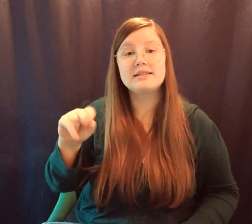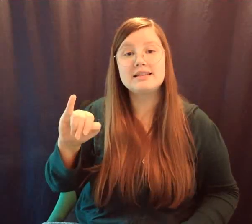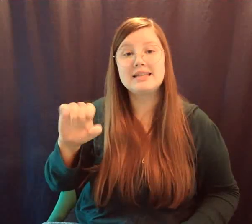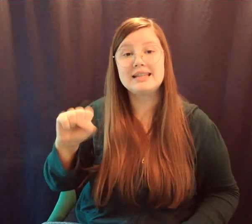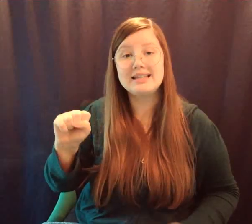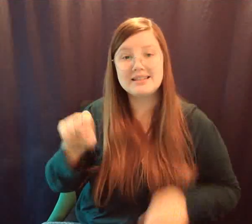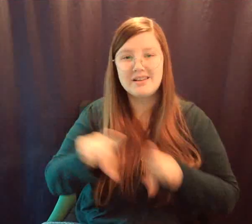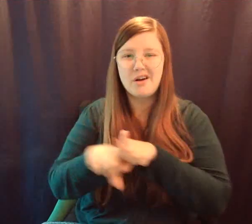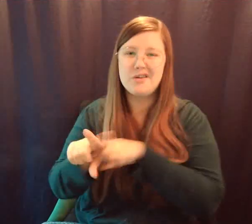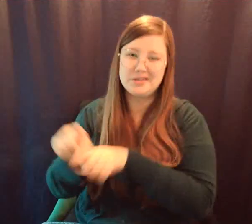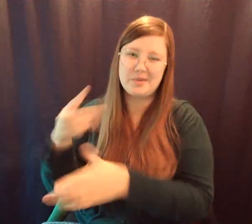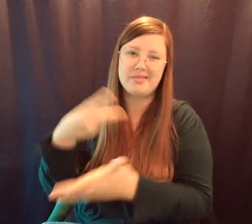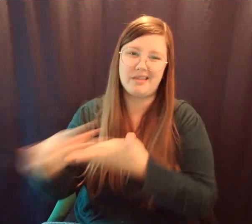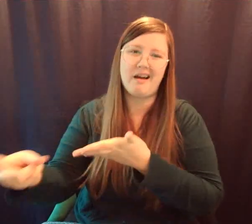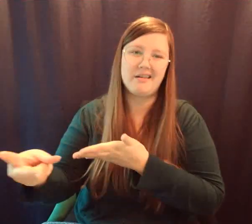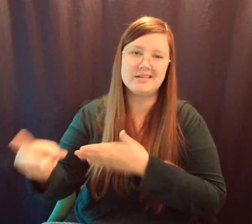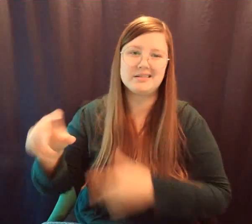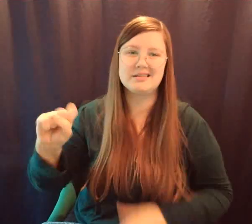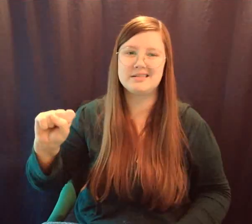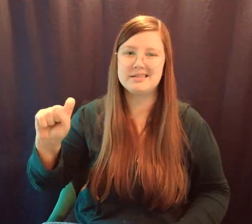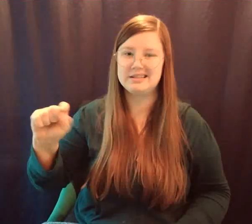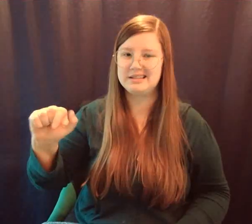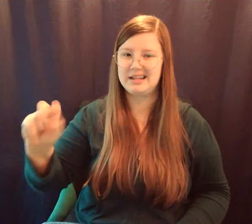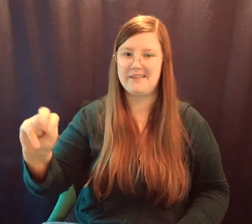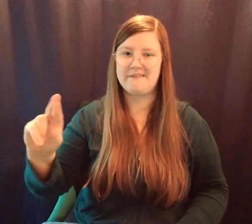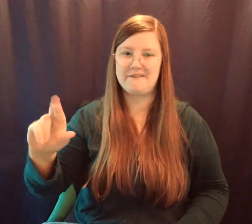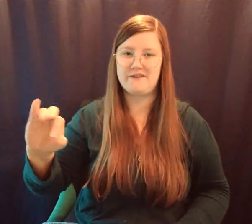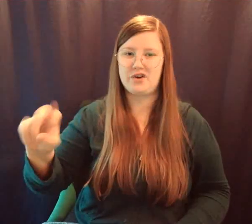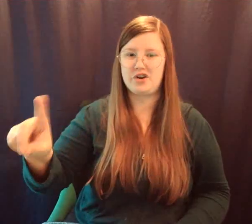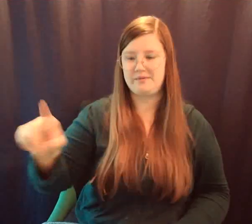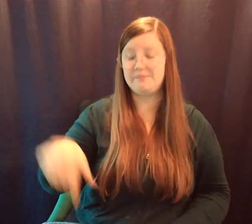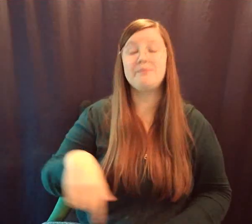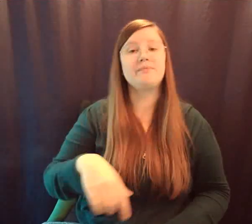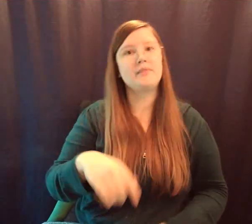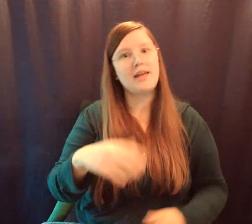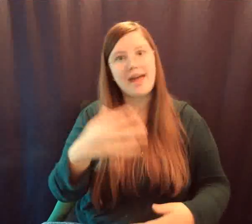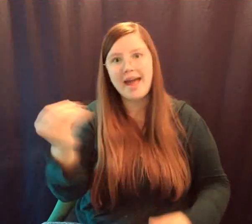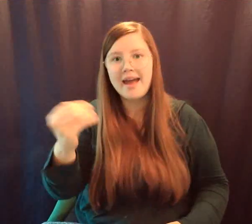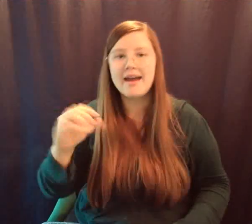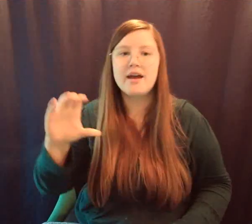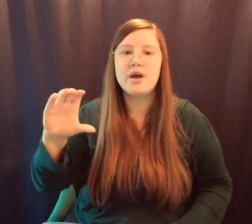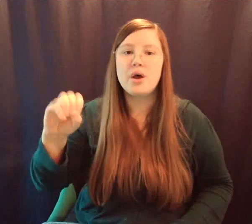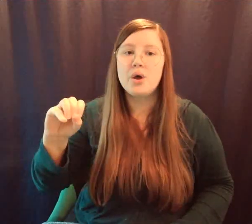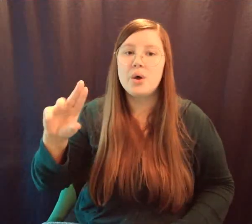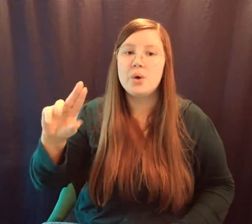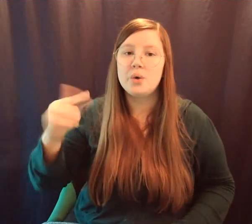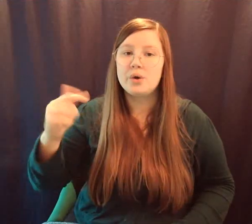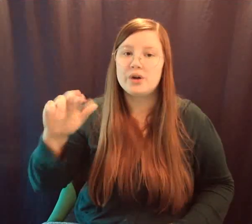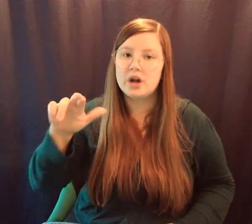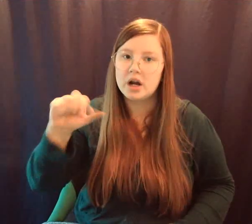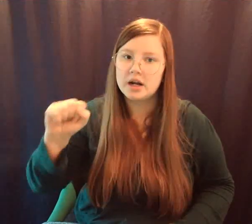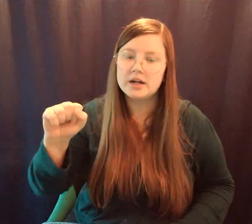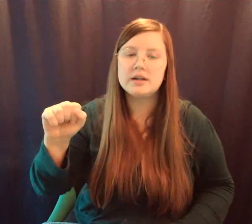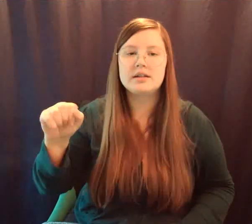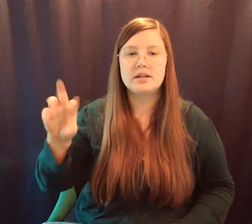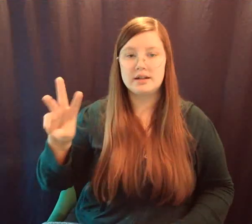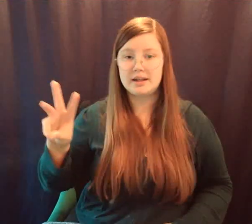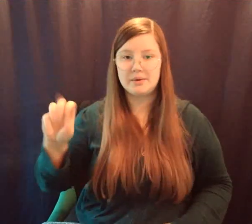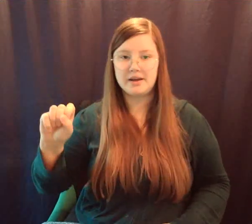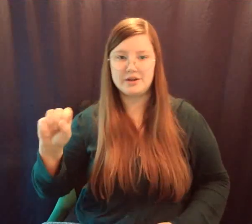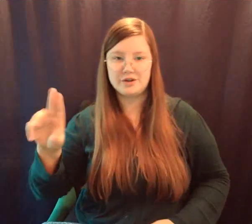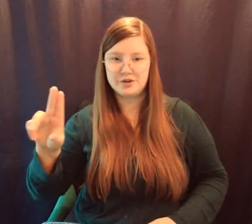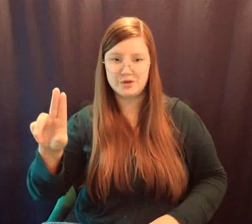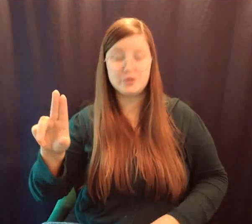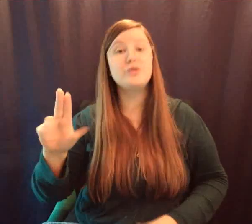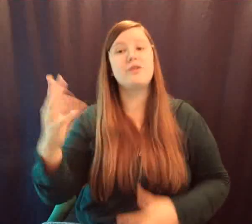Stanford for their first loss of the year. And the Cougars made it a Pacific Northwest losing trifecta by also losing a game